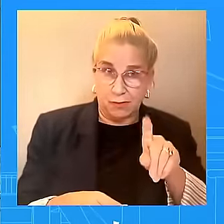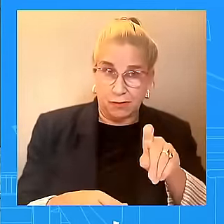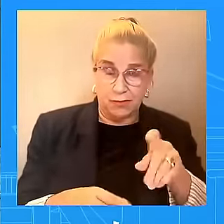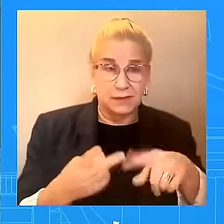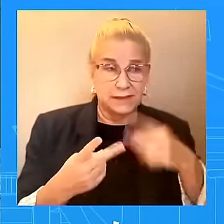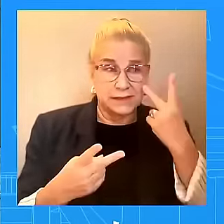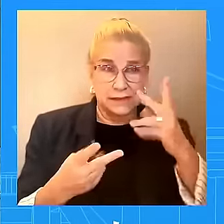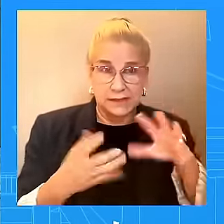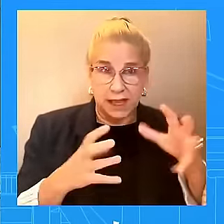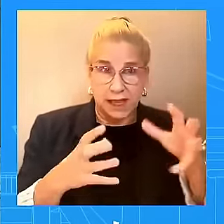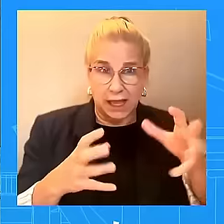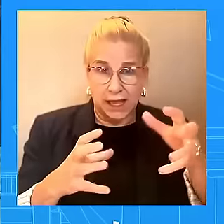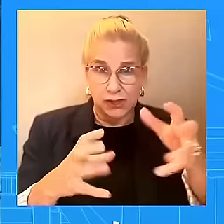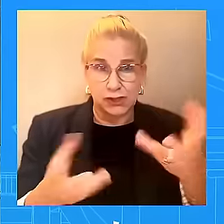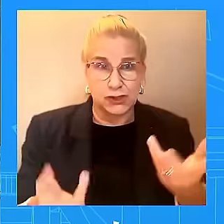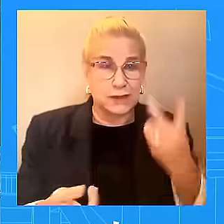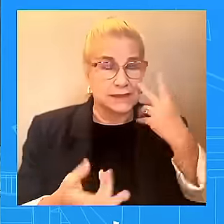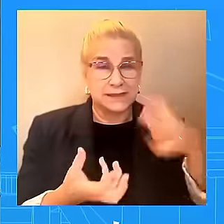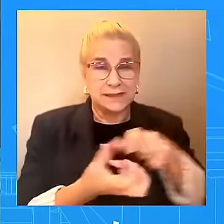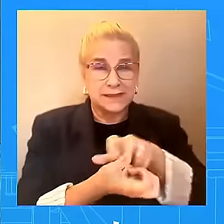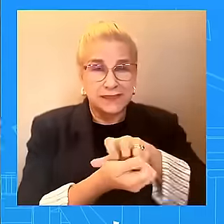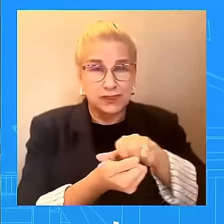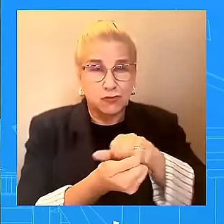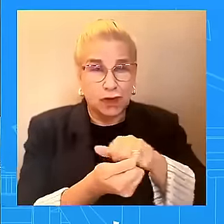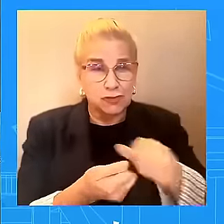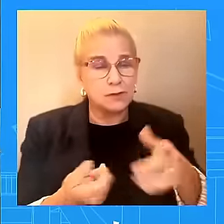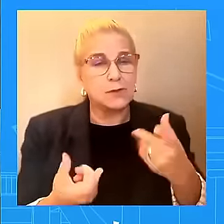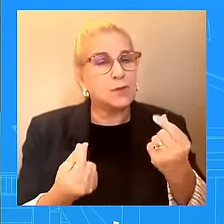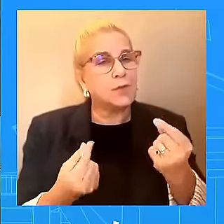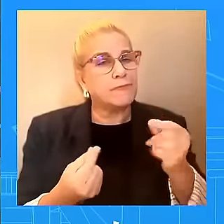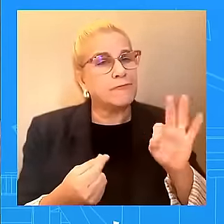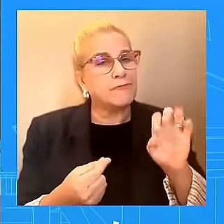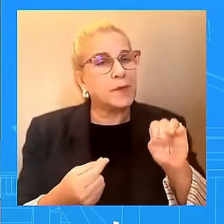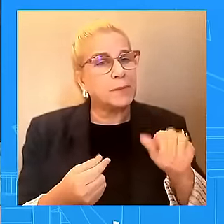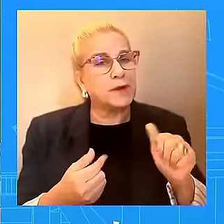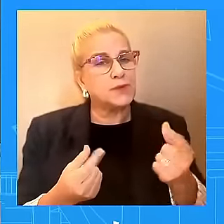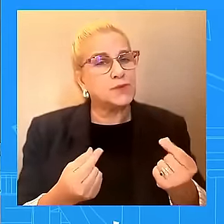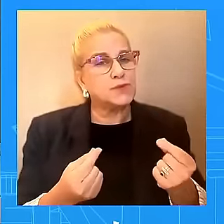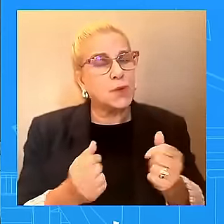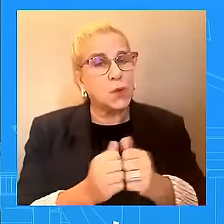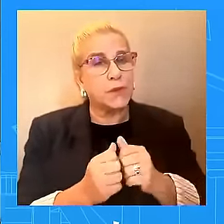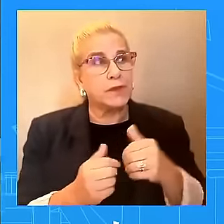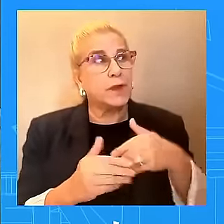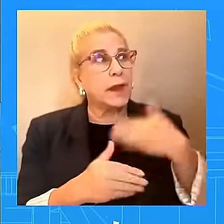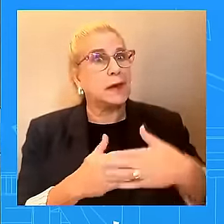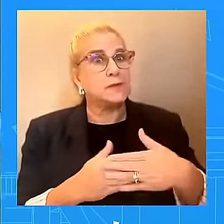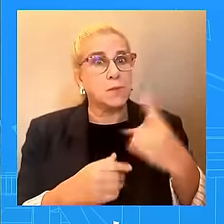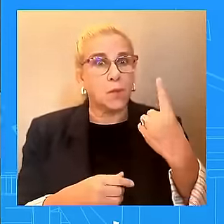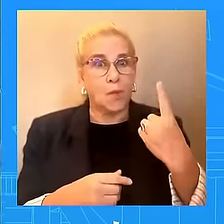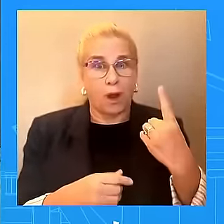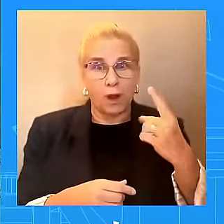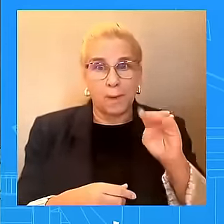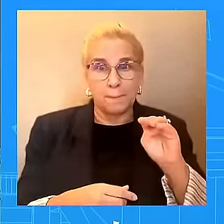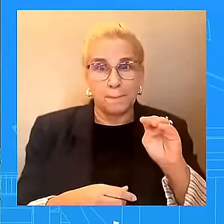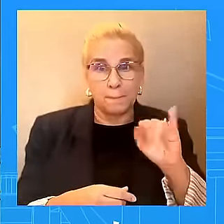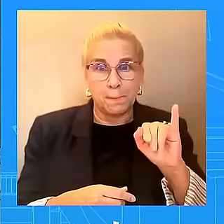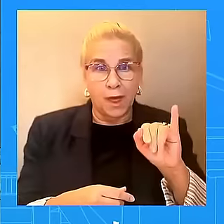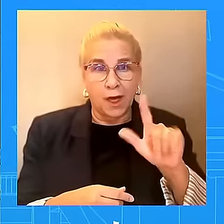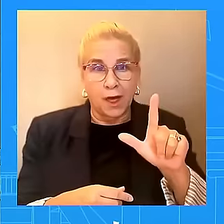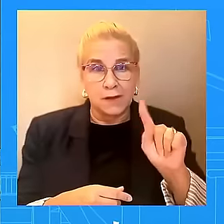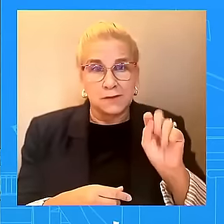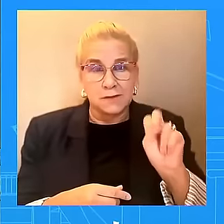they're doing specifically with Milton while they're still handling Helene? And then, finally,